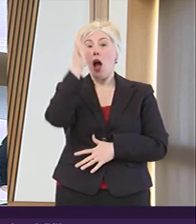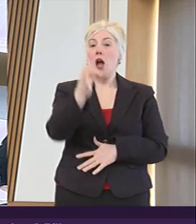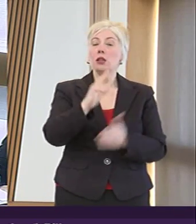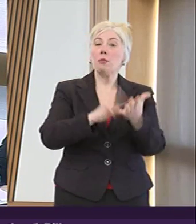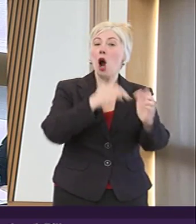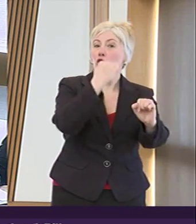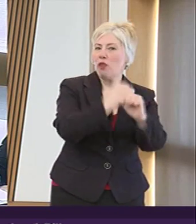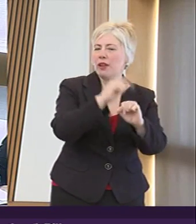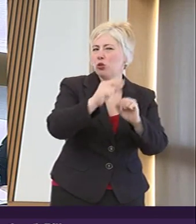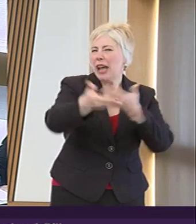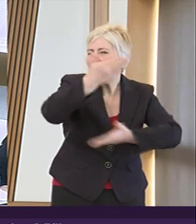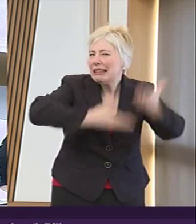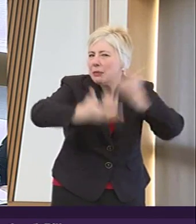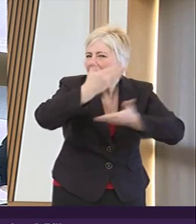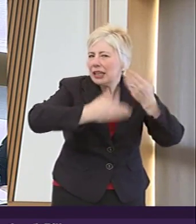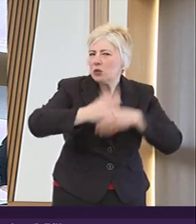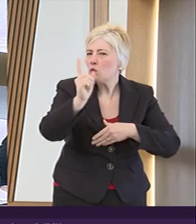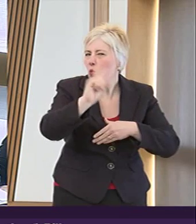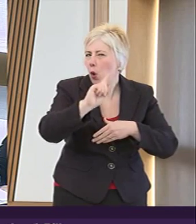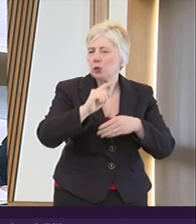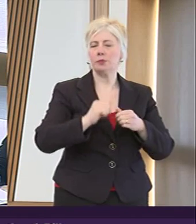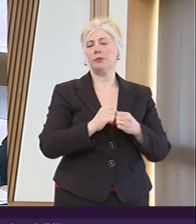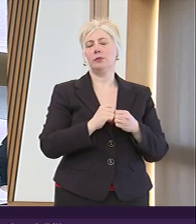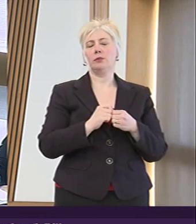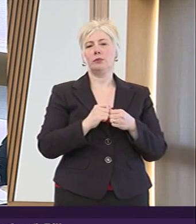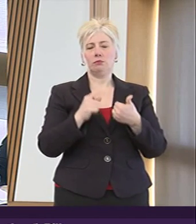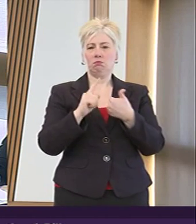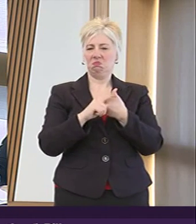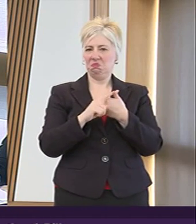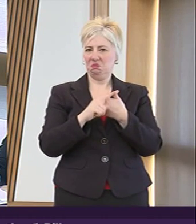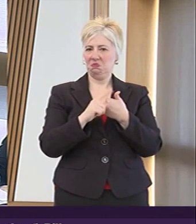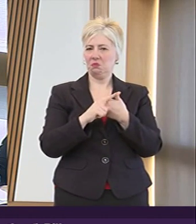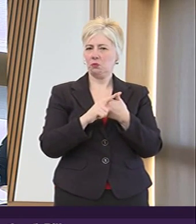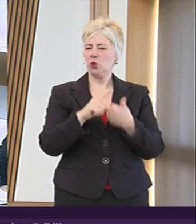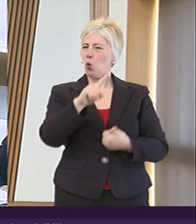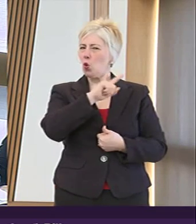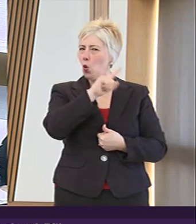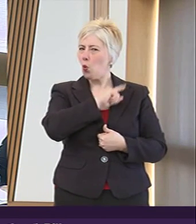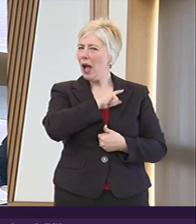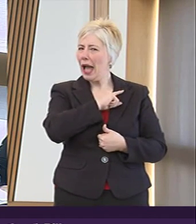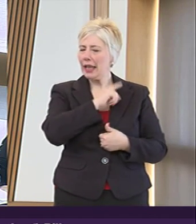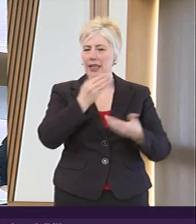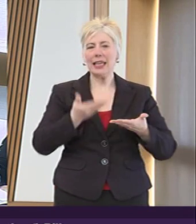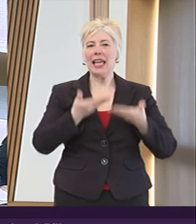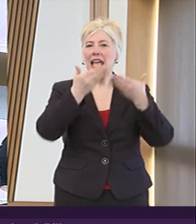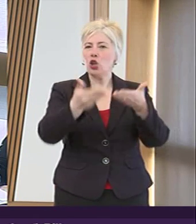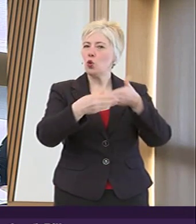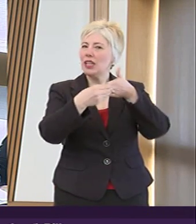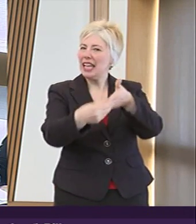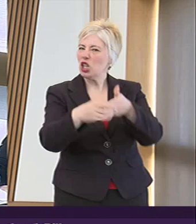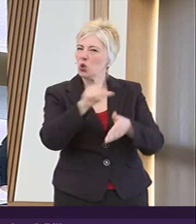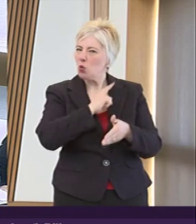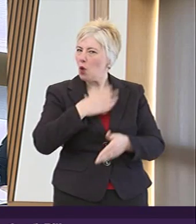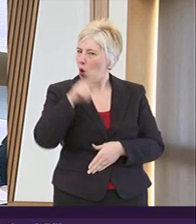bill for an explanation of the following four things one why the power to issue guidance is being taken